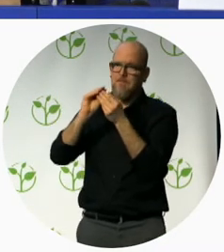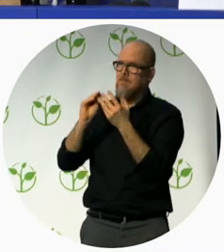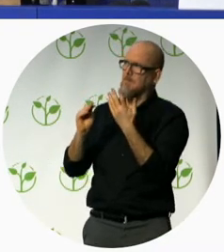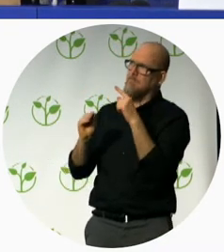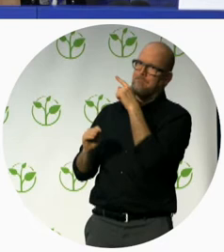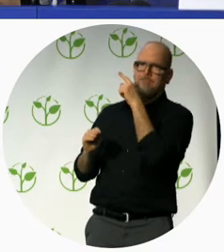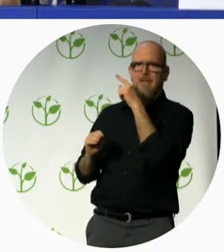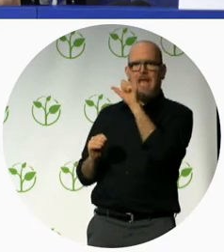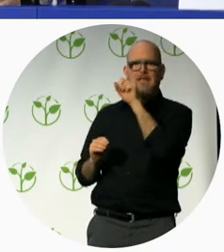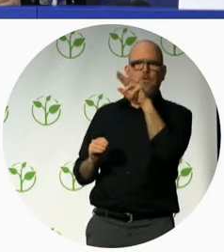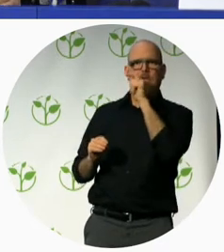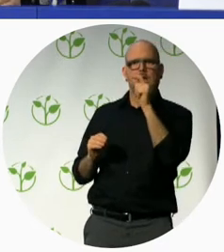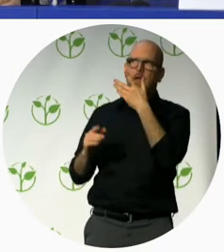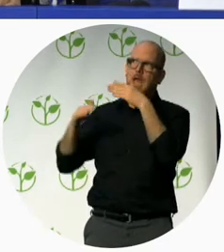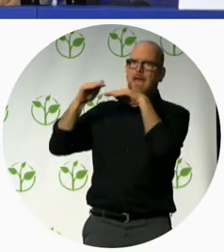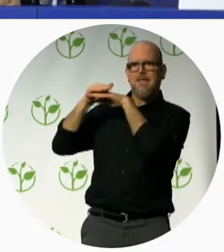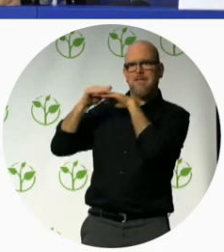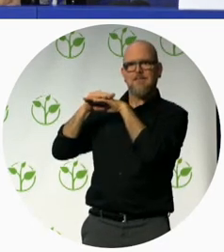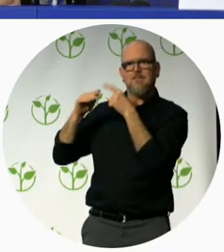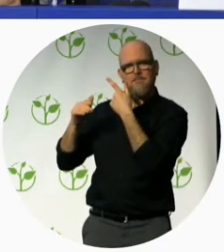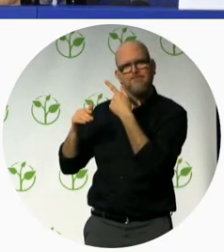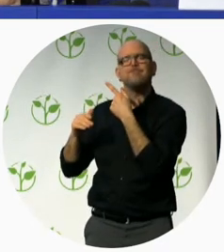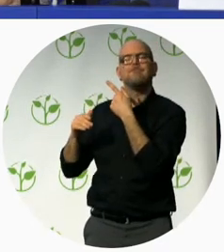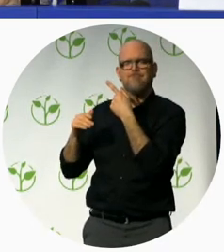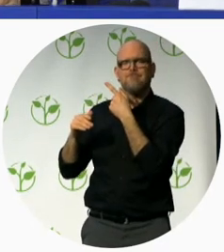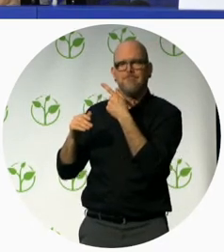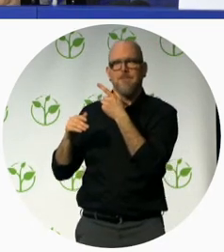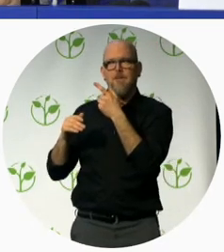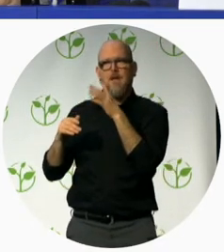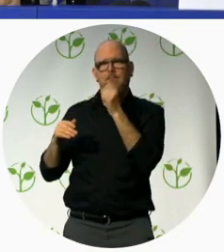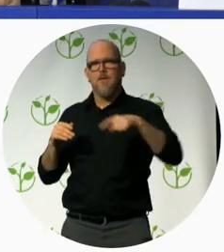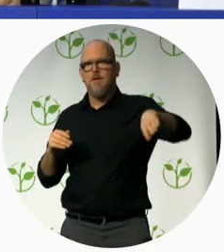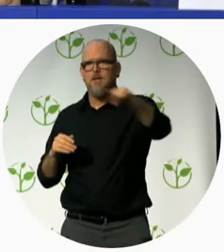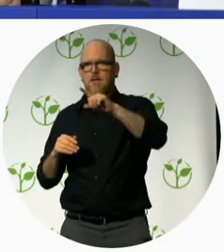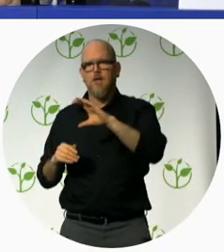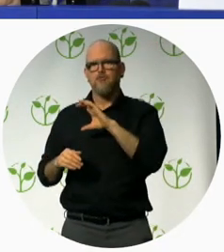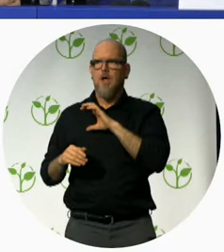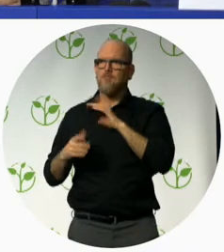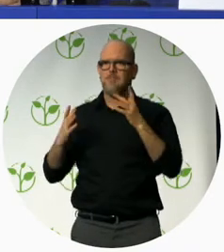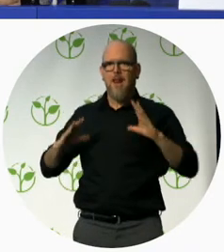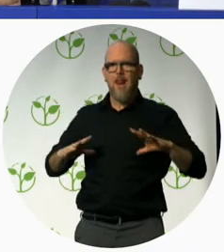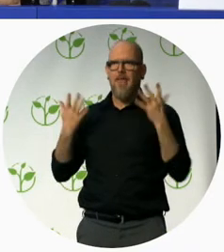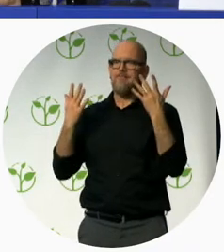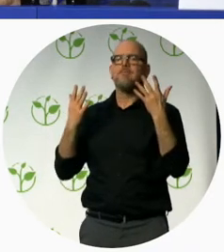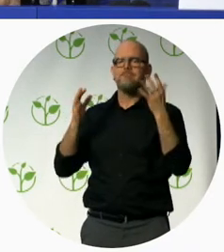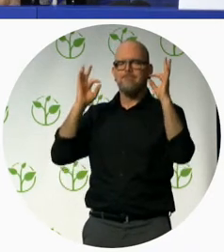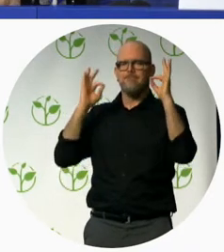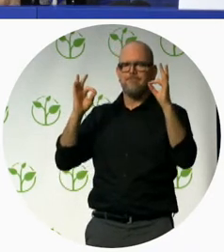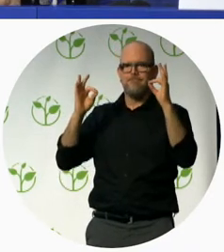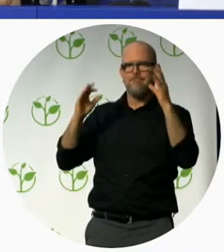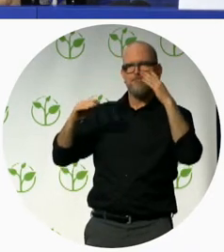therefore we integrated accessibility in our policy and standards develop our own education and training programs